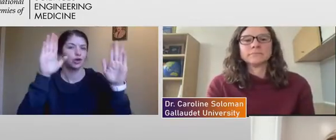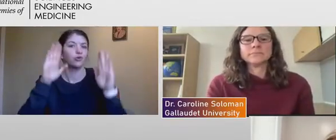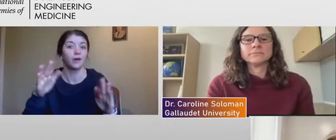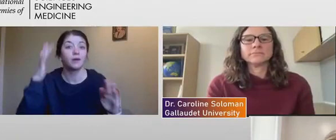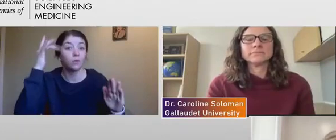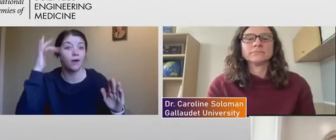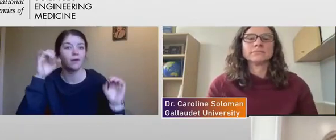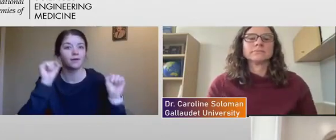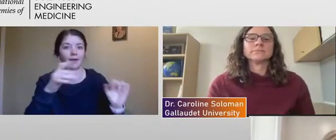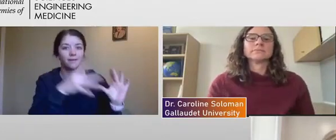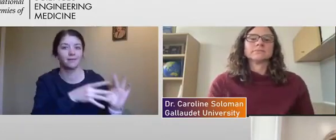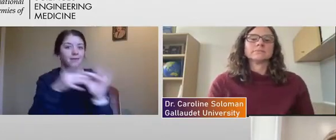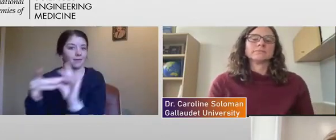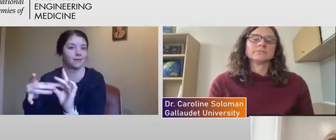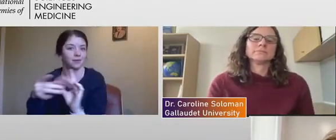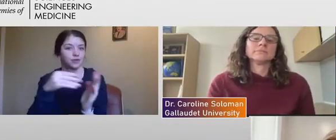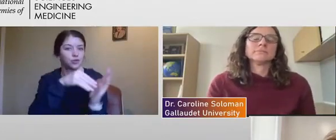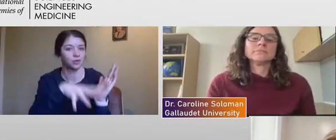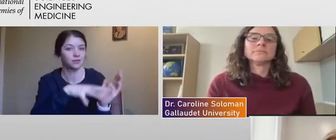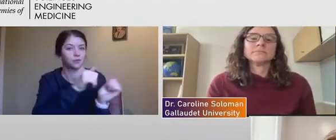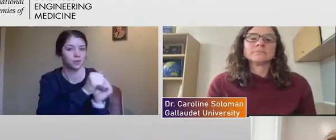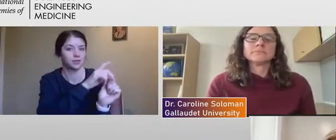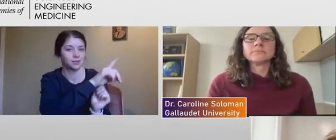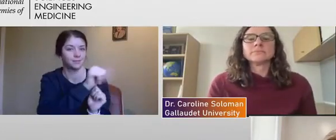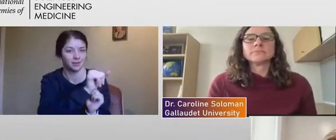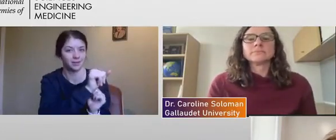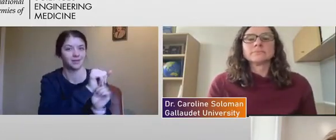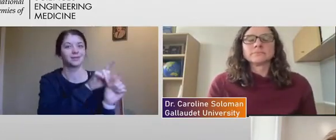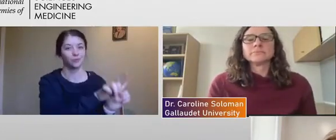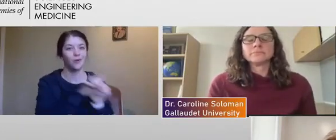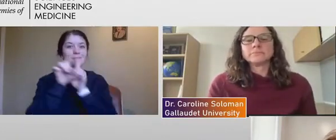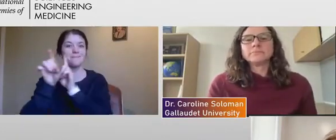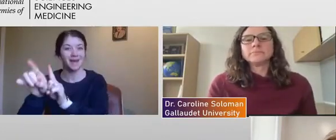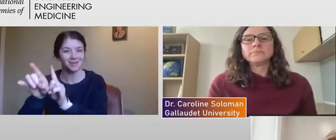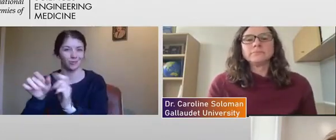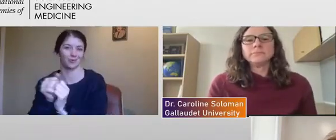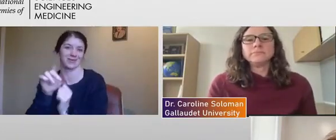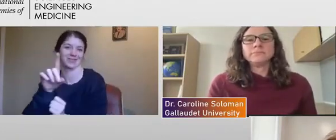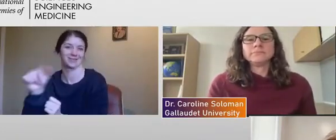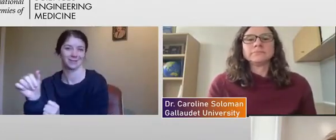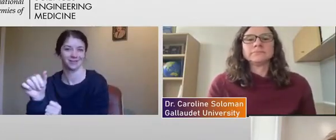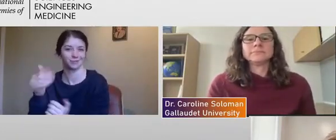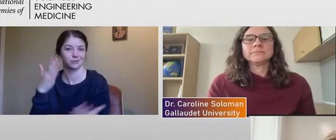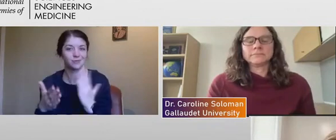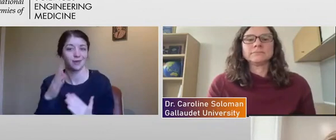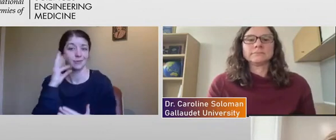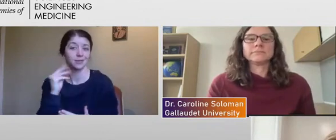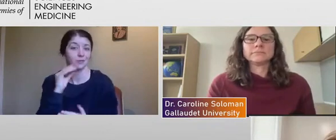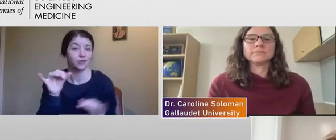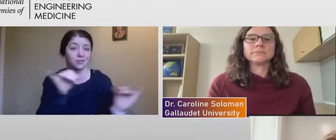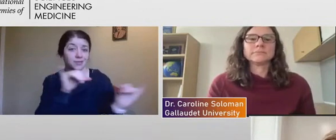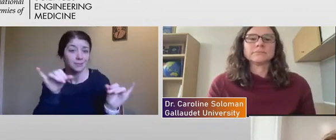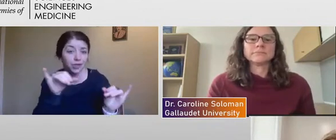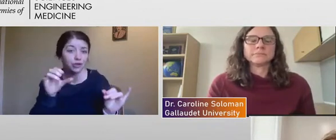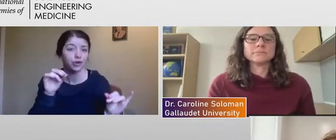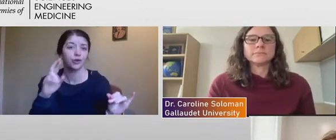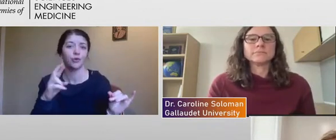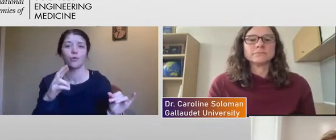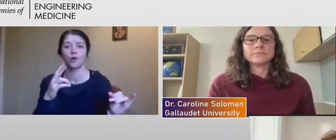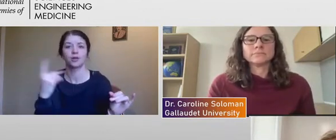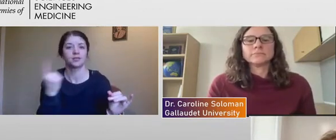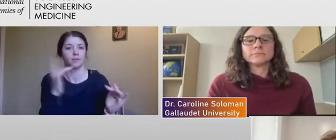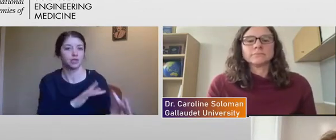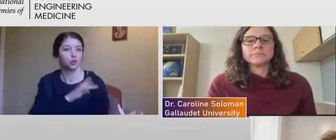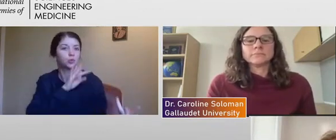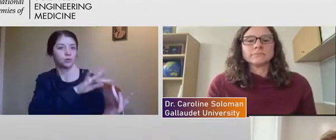to mentors with disabilities who have, you know, maybe experienced the same thing or somebody to reach out and